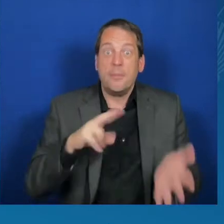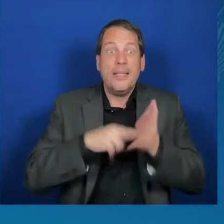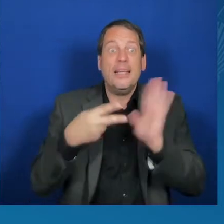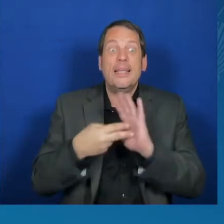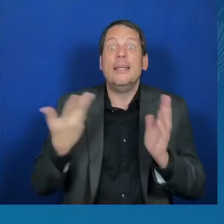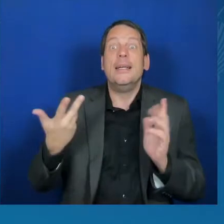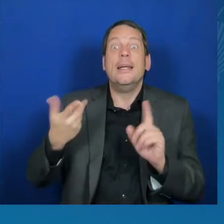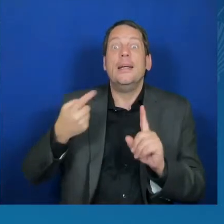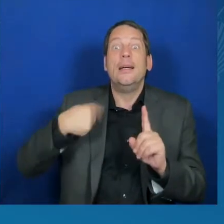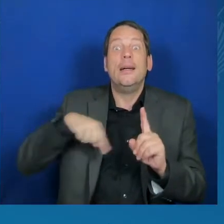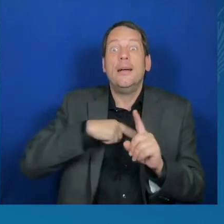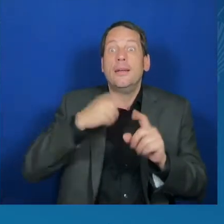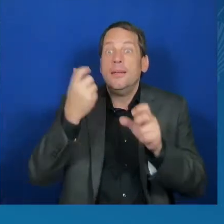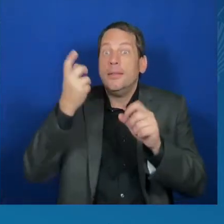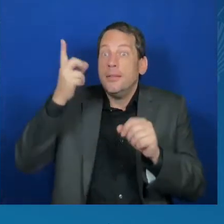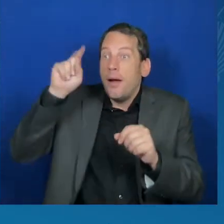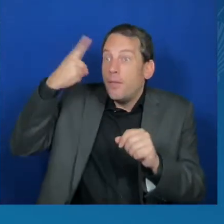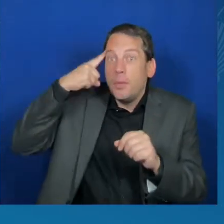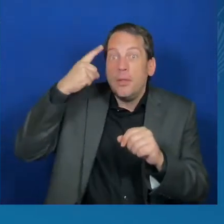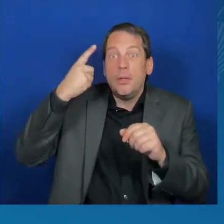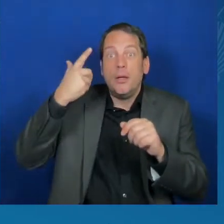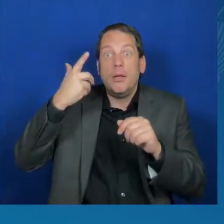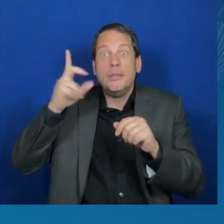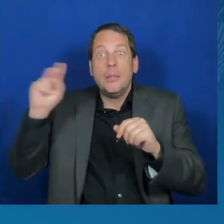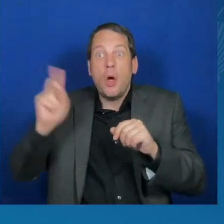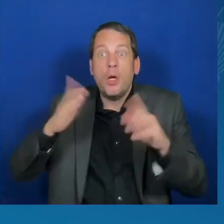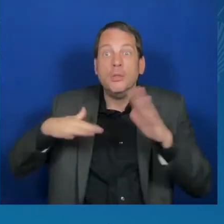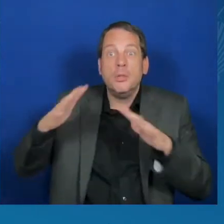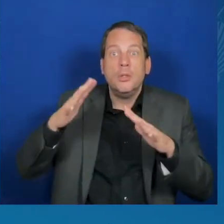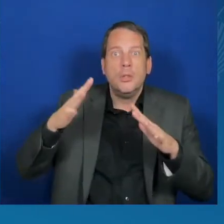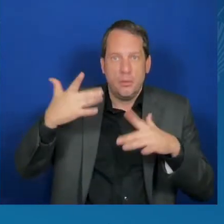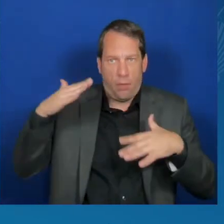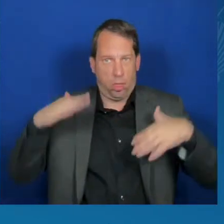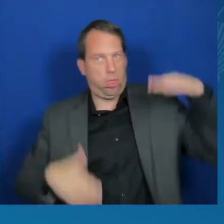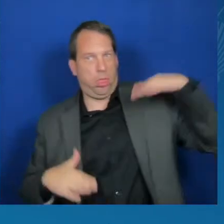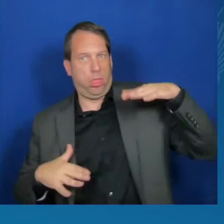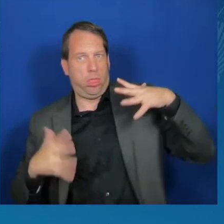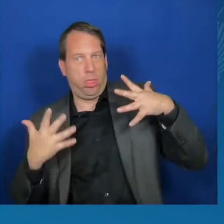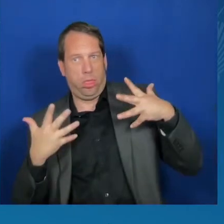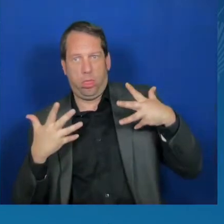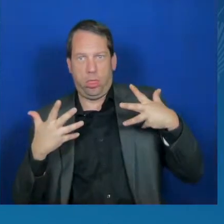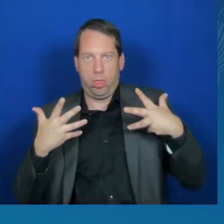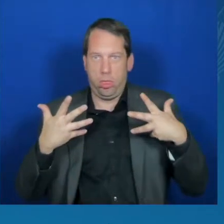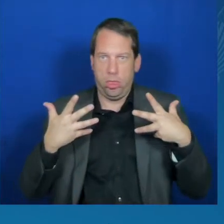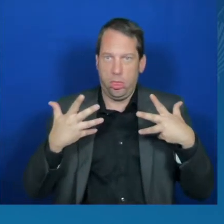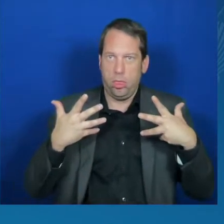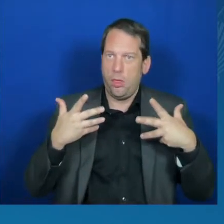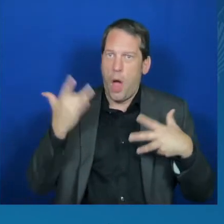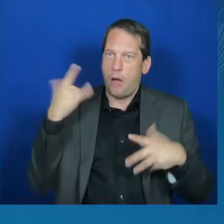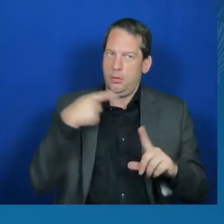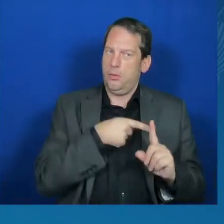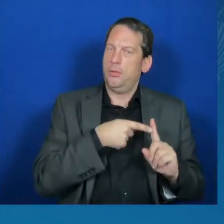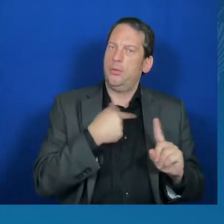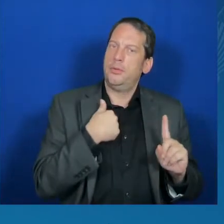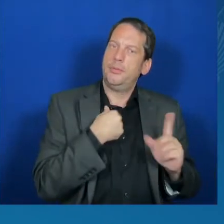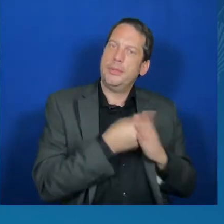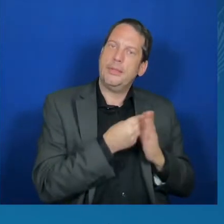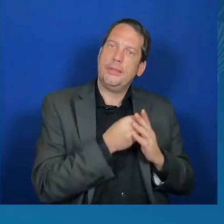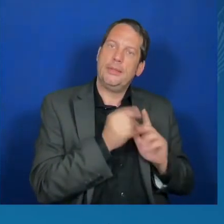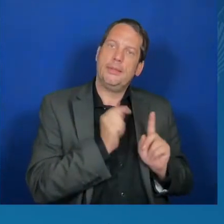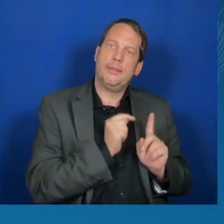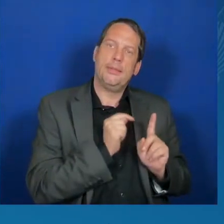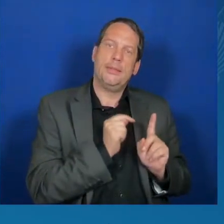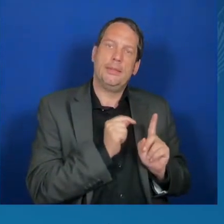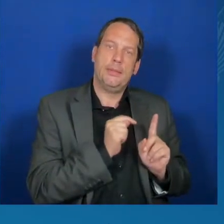An important way to address these challenges, in addition to the work we have already done, is through legislation.